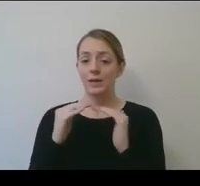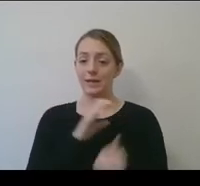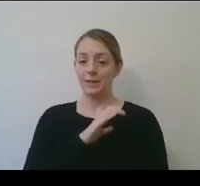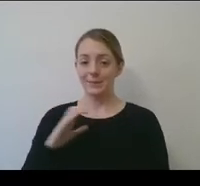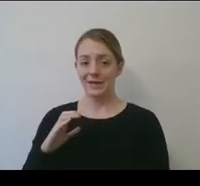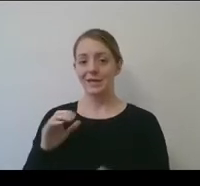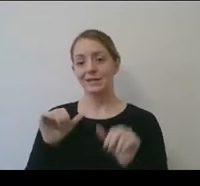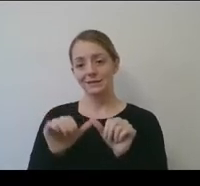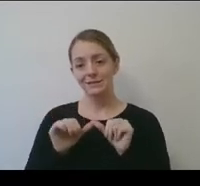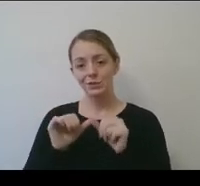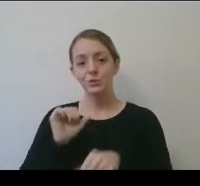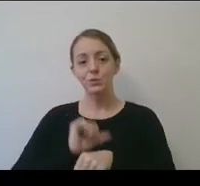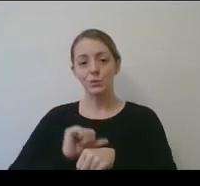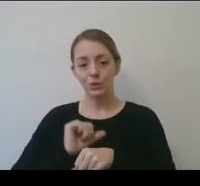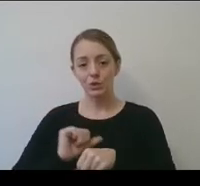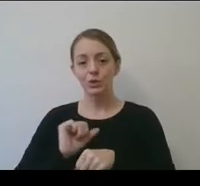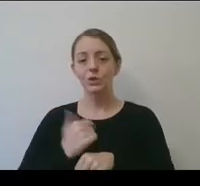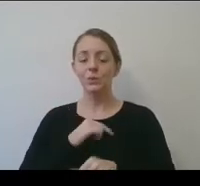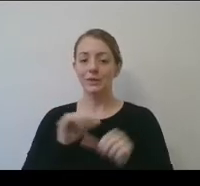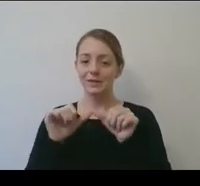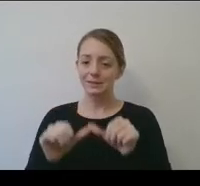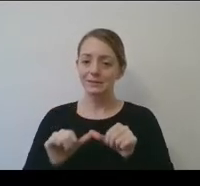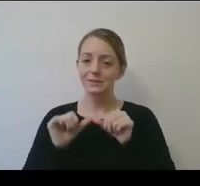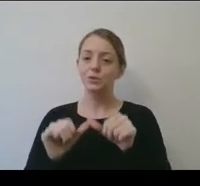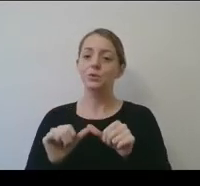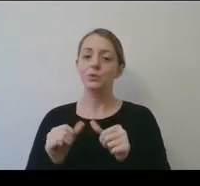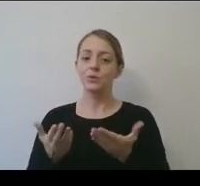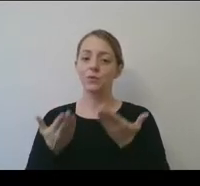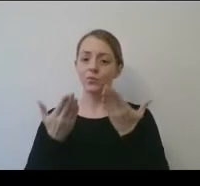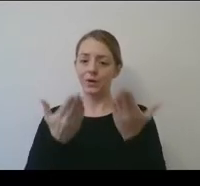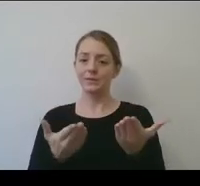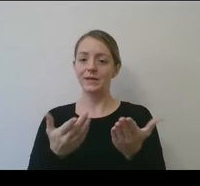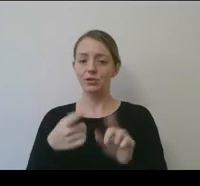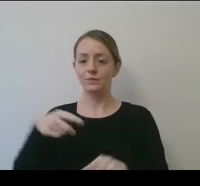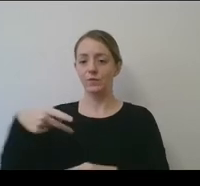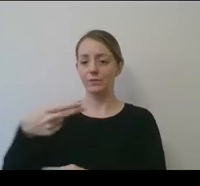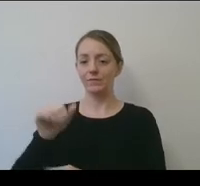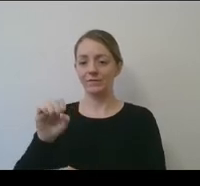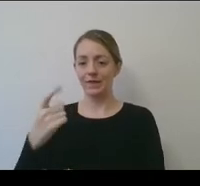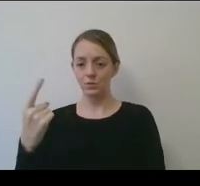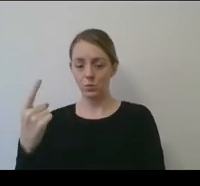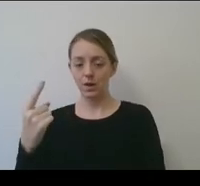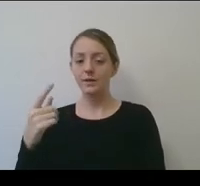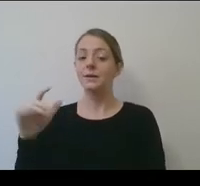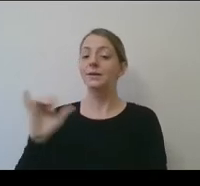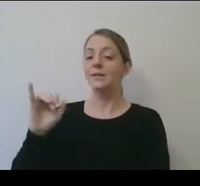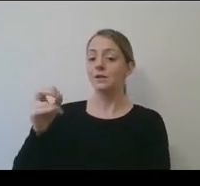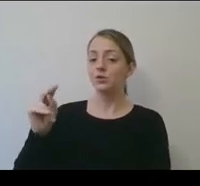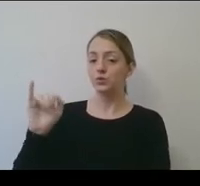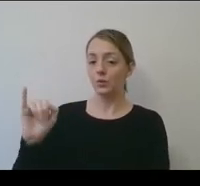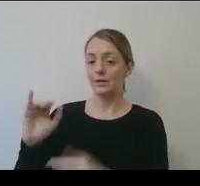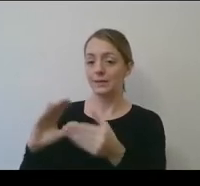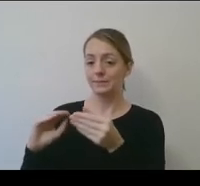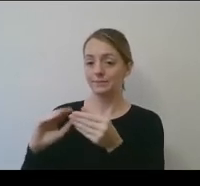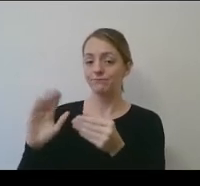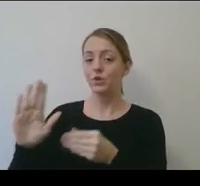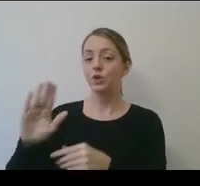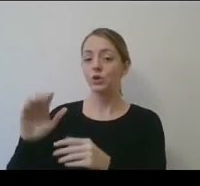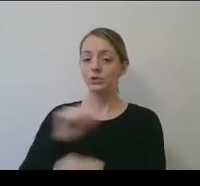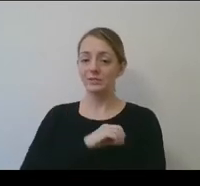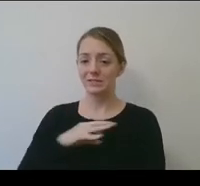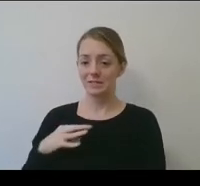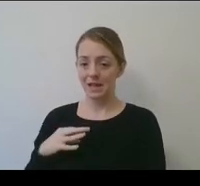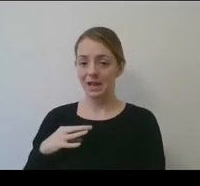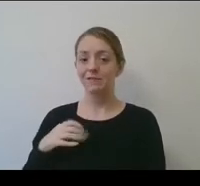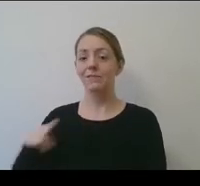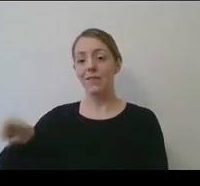forward recommendations as the membership considers those from phase one. And as Joni outlined, her staff will be engaged as they're running all of